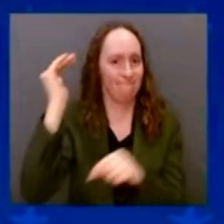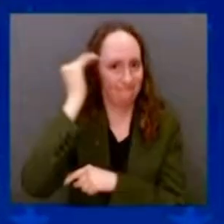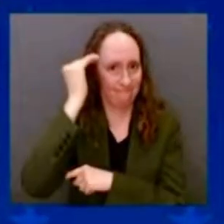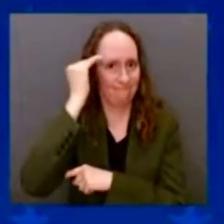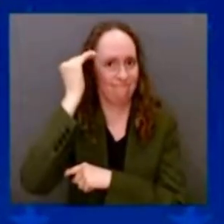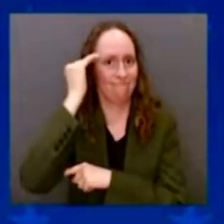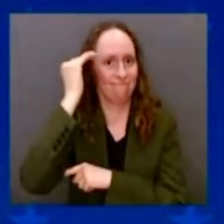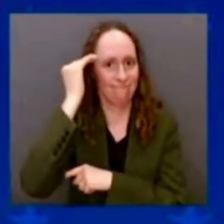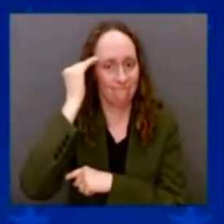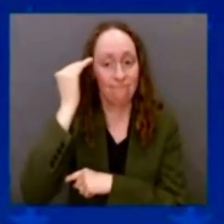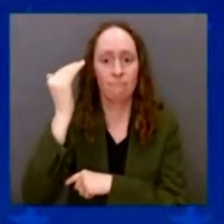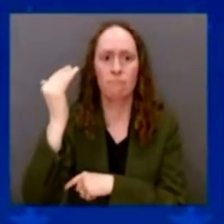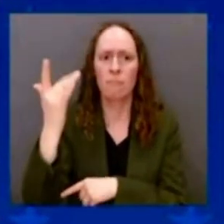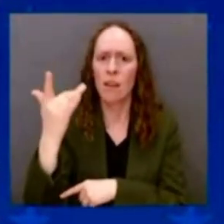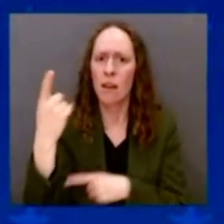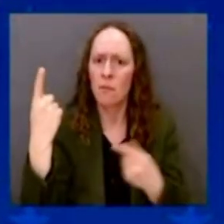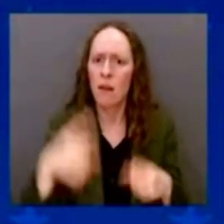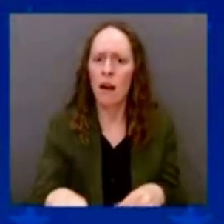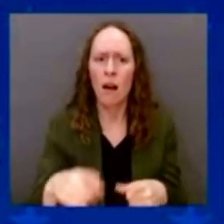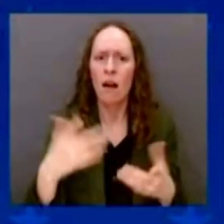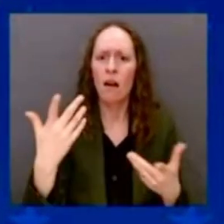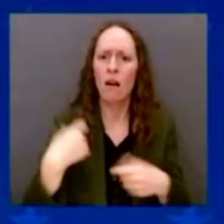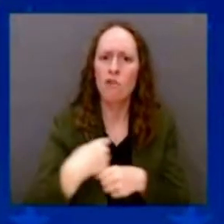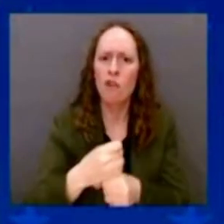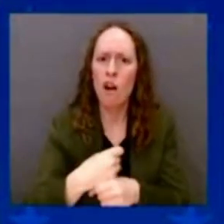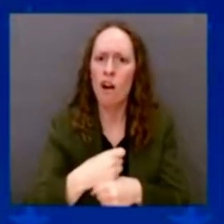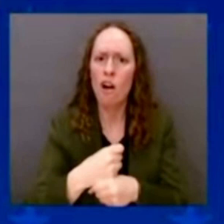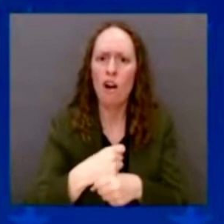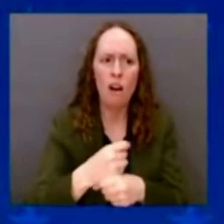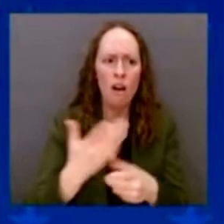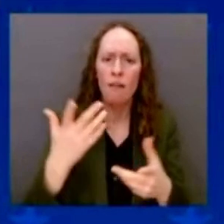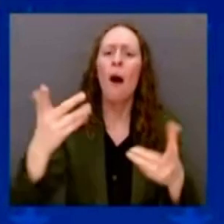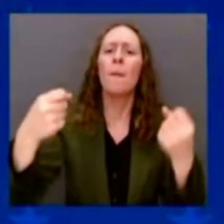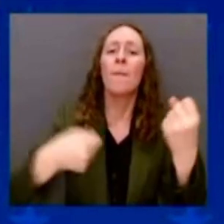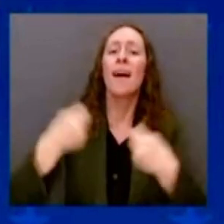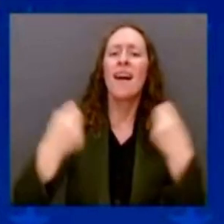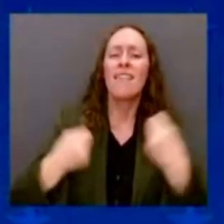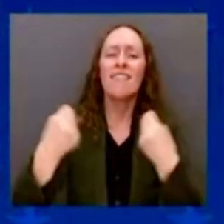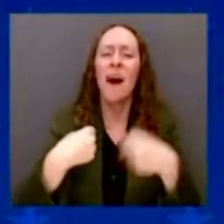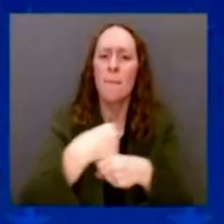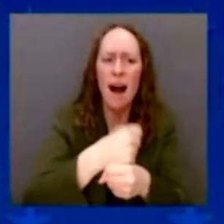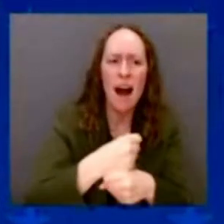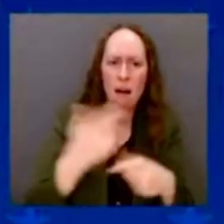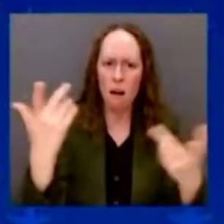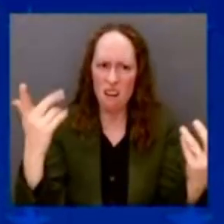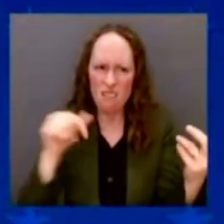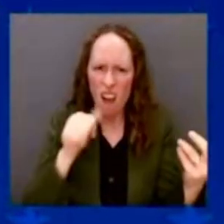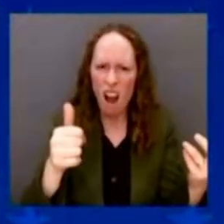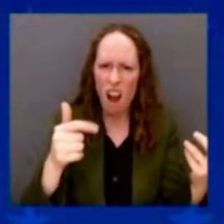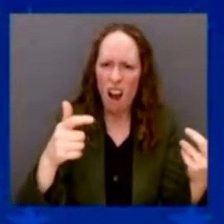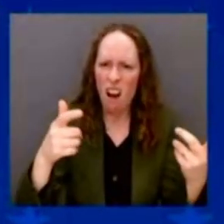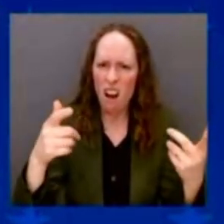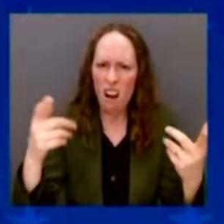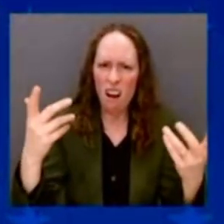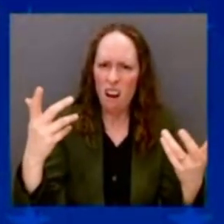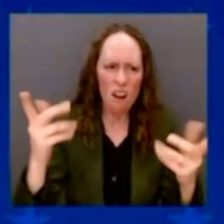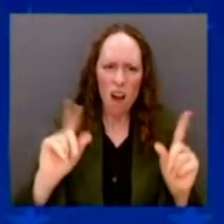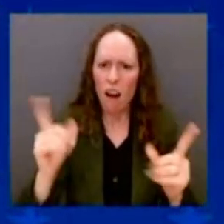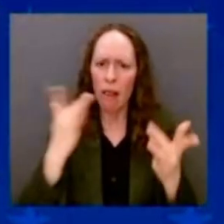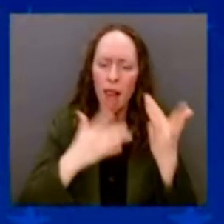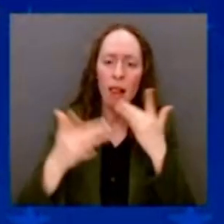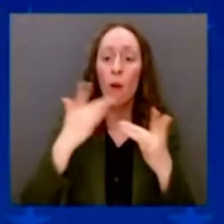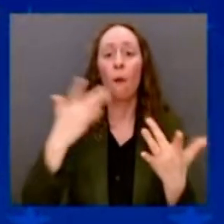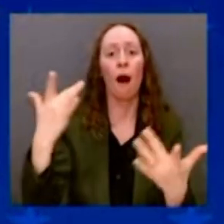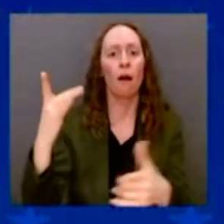we lost a supply chain for computer chips. Because we didn't make — we invented in America. We